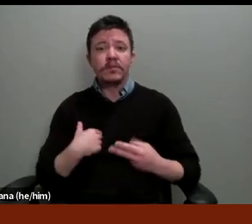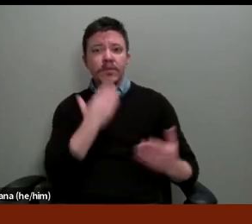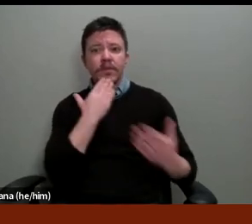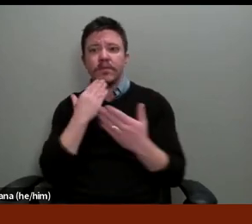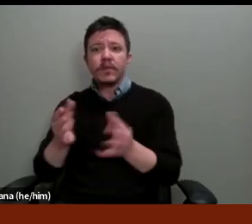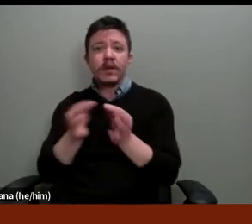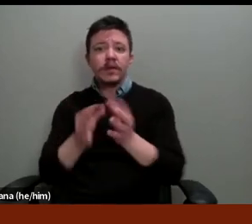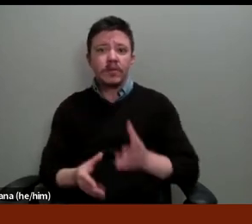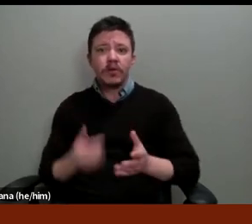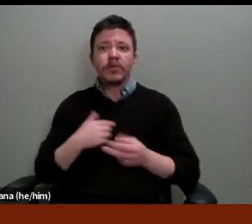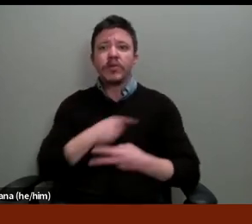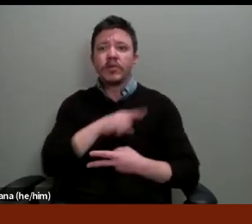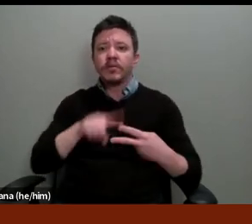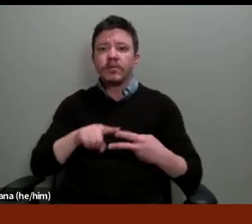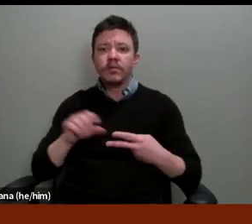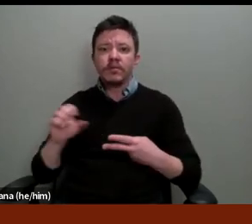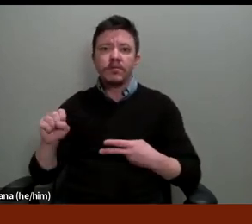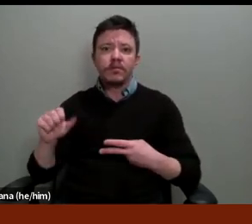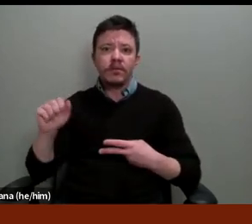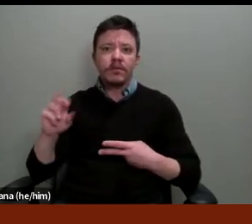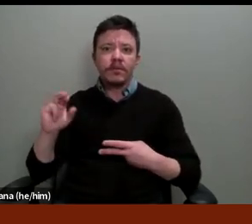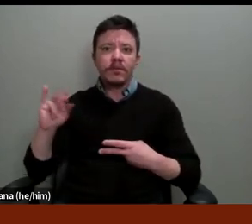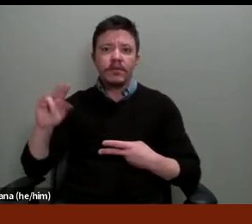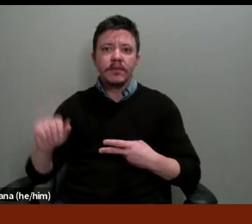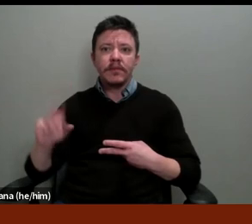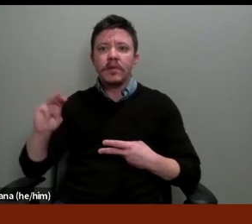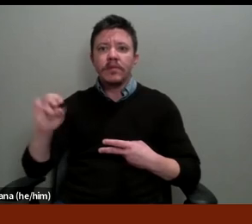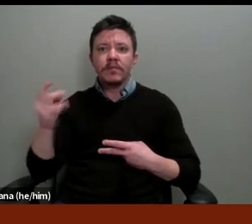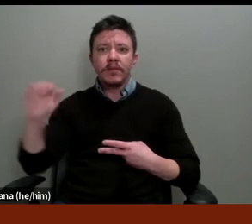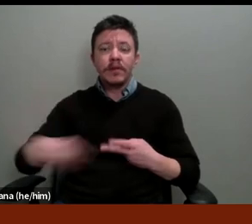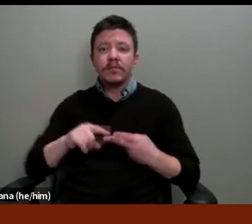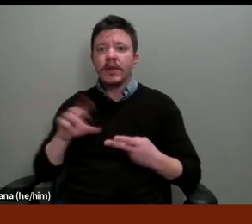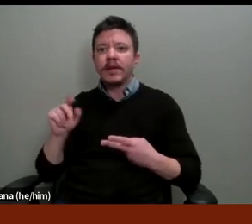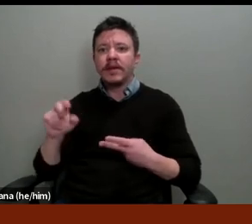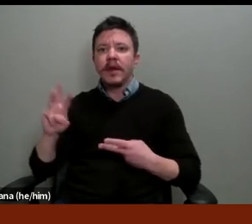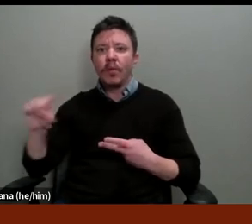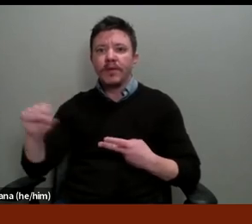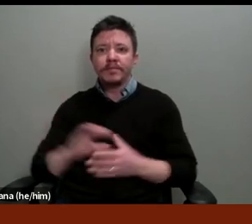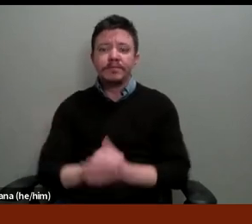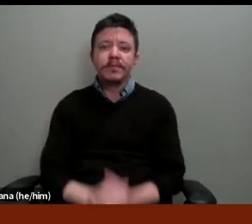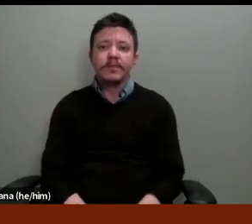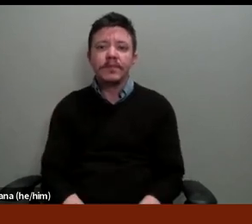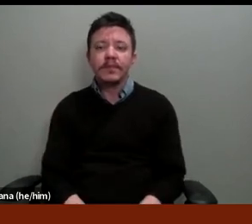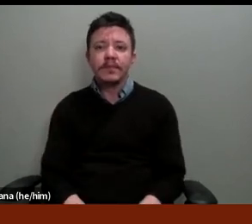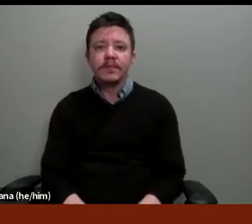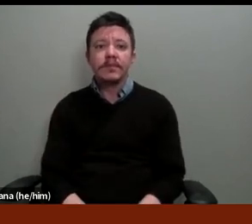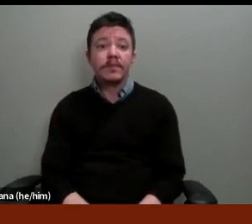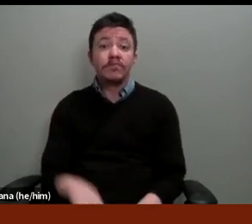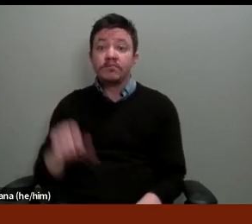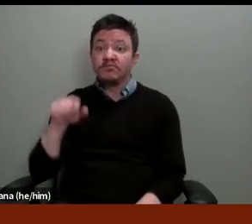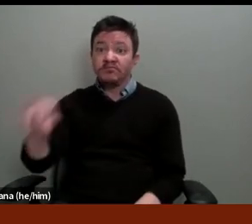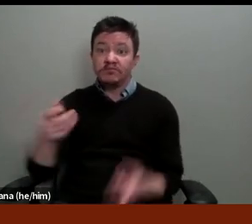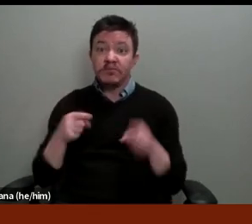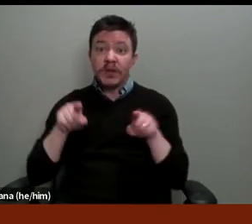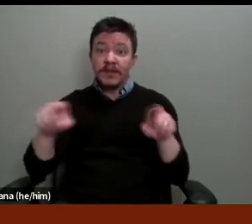interpreters for the evening Sarika Mehta and Dana Walls. And if you have any questions